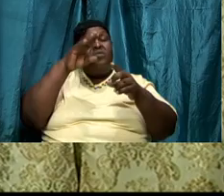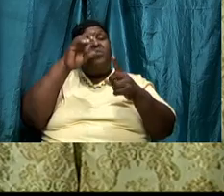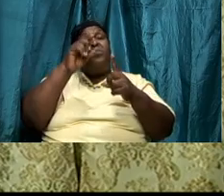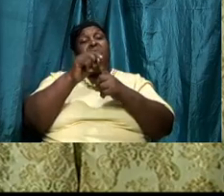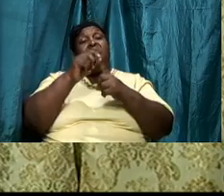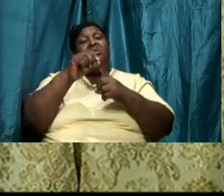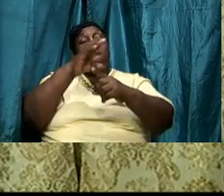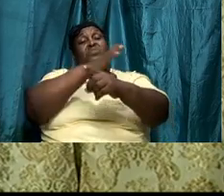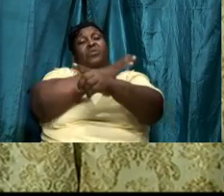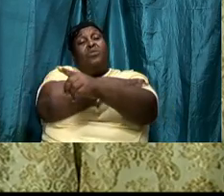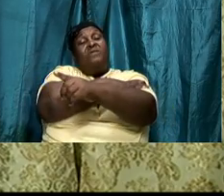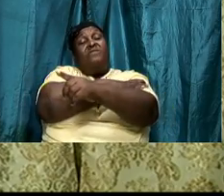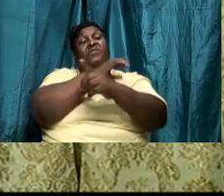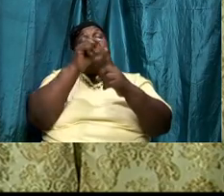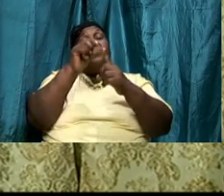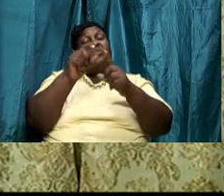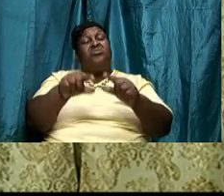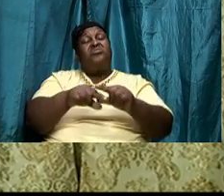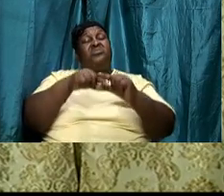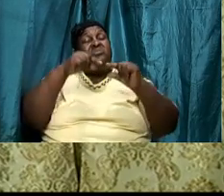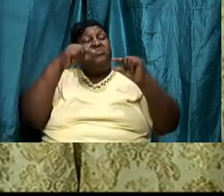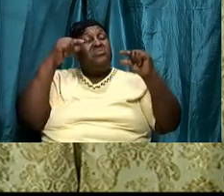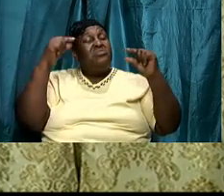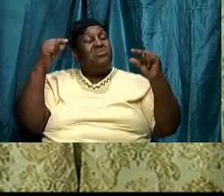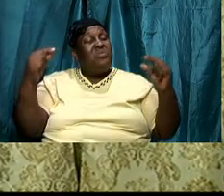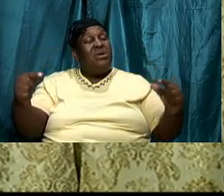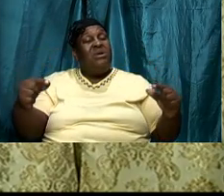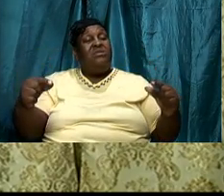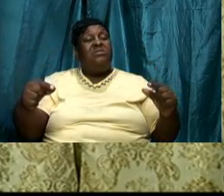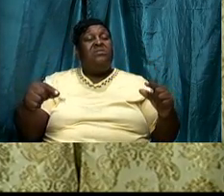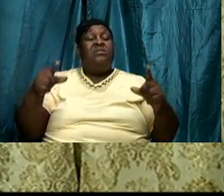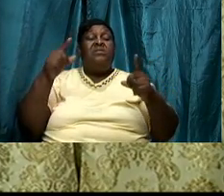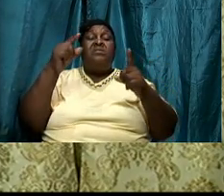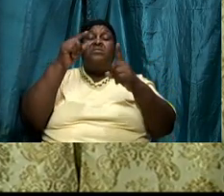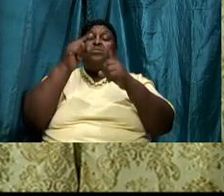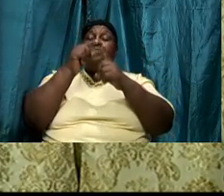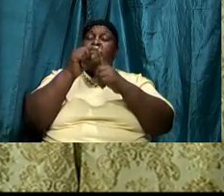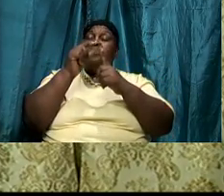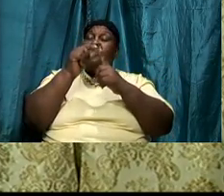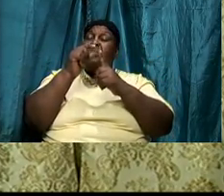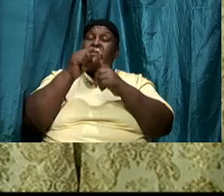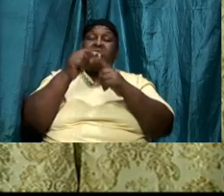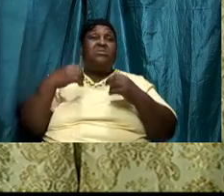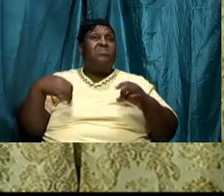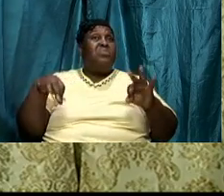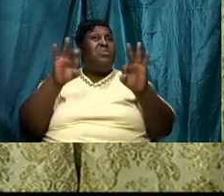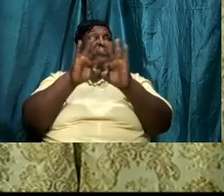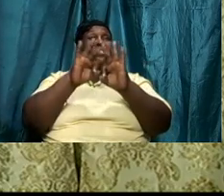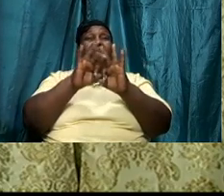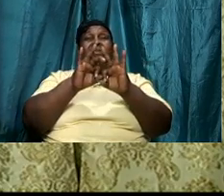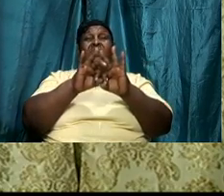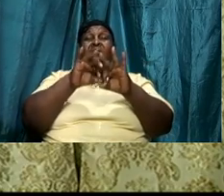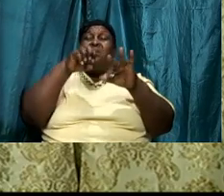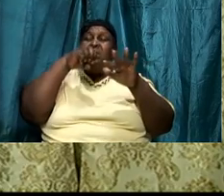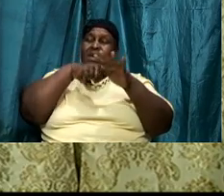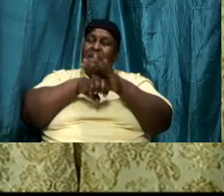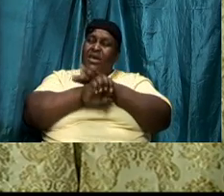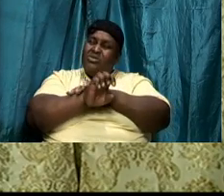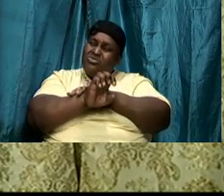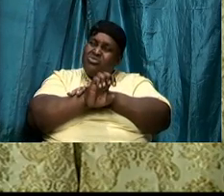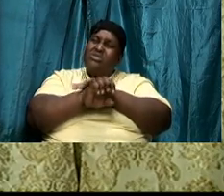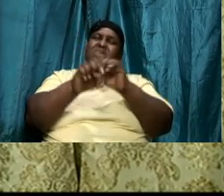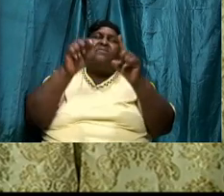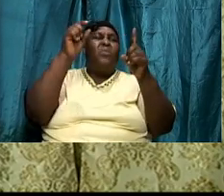is great the word is crucial because it is the entrance of the